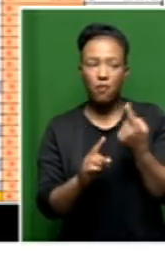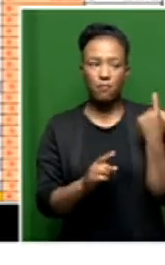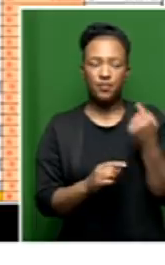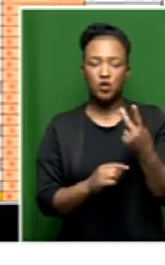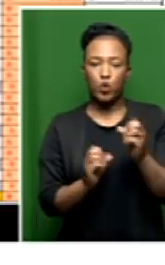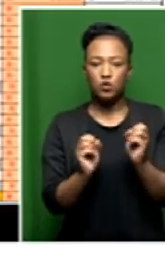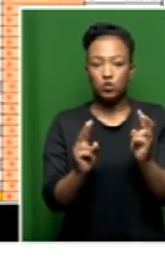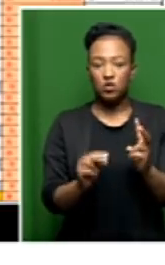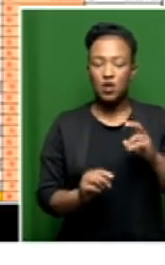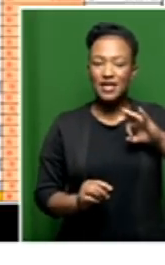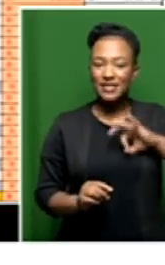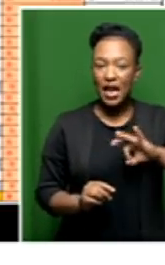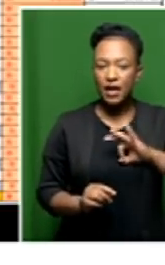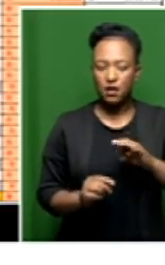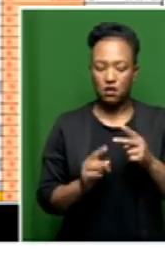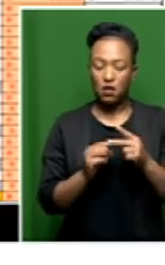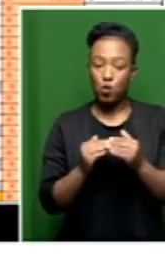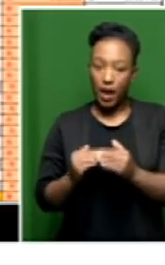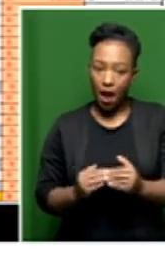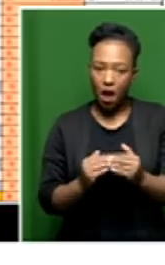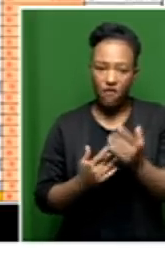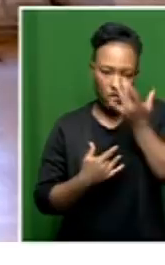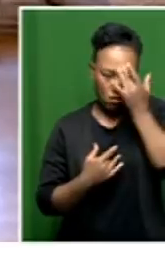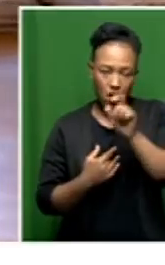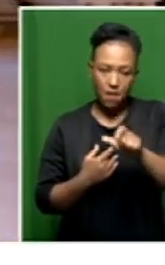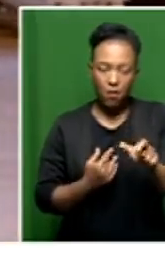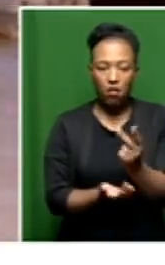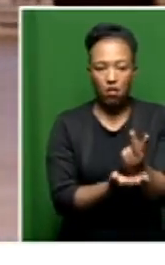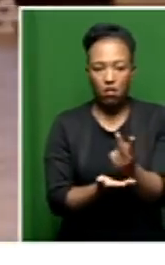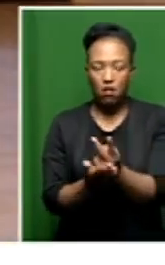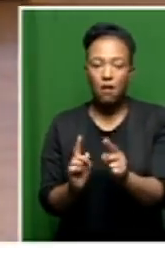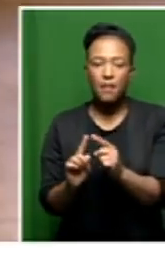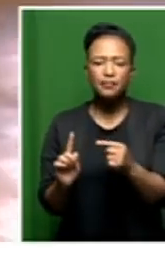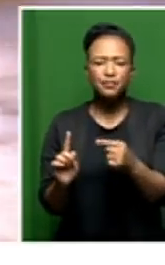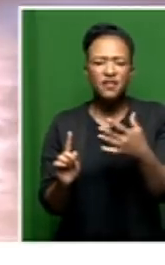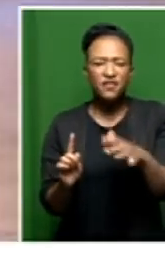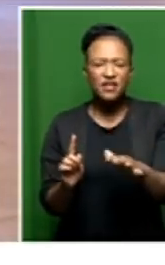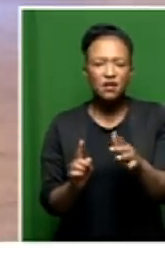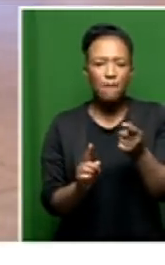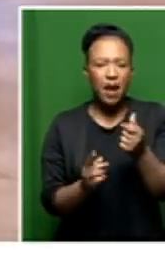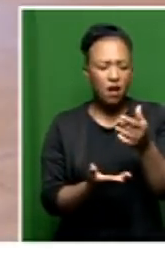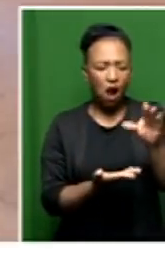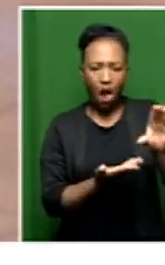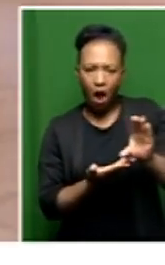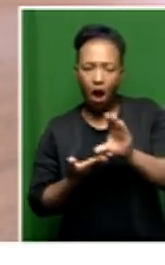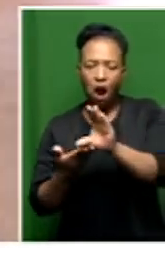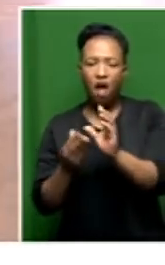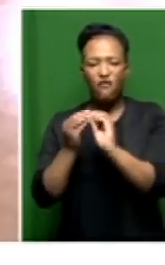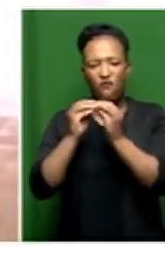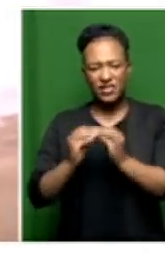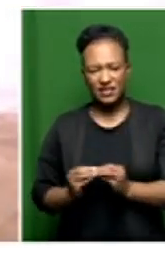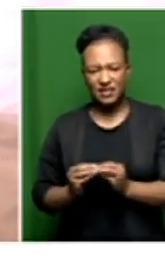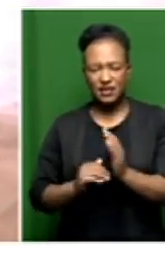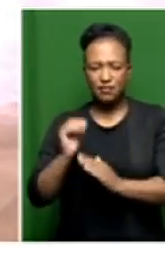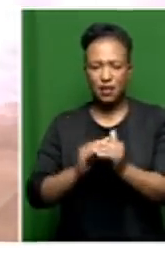for salaries and caring of patients. Motla Gengi reveals that the facility has been receiving renovations annually. It's a yearly thing.